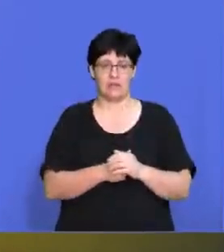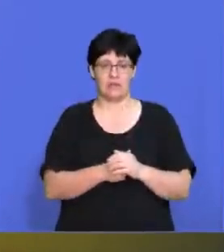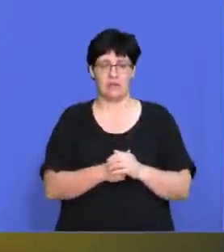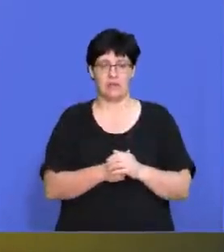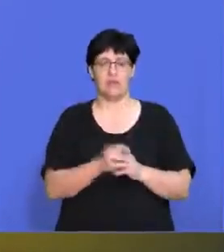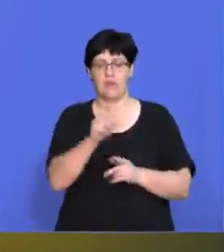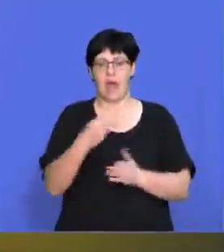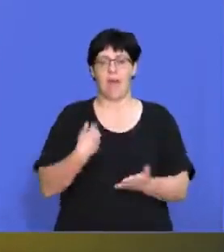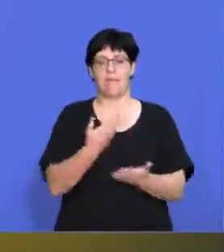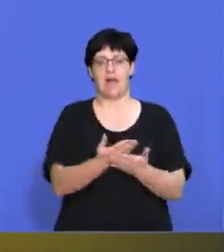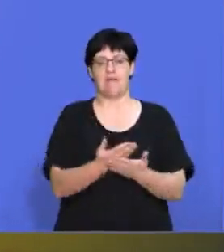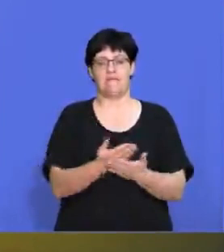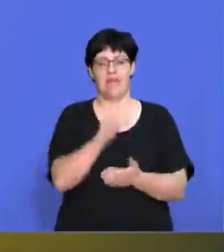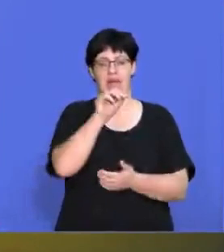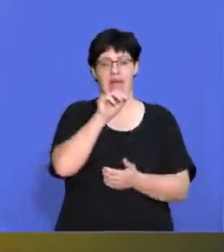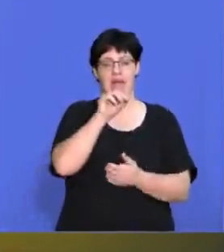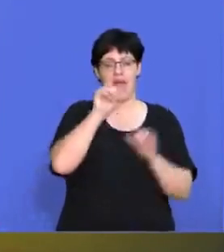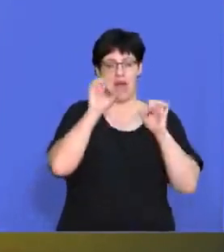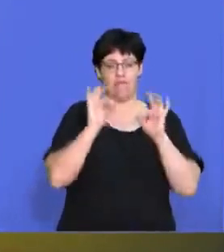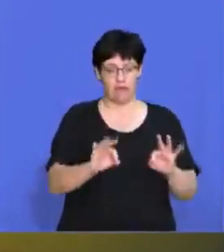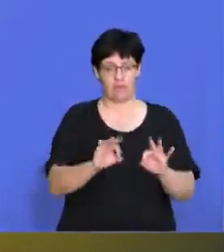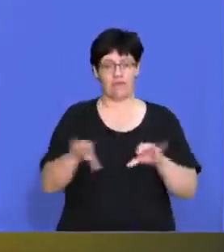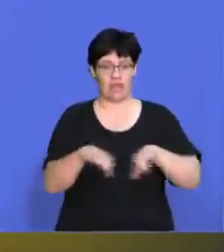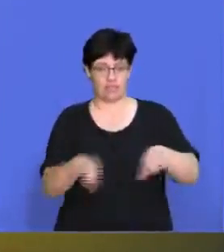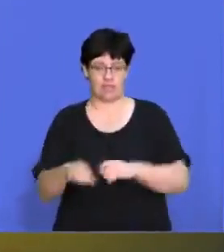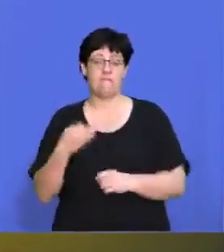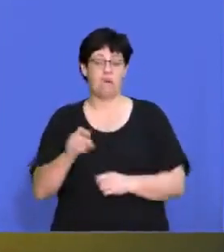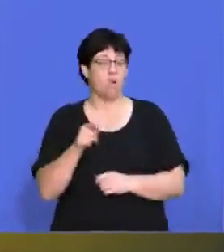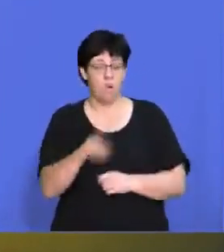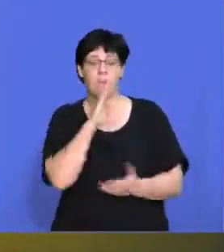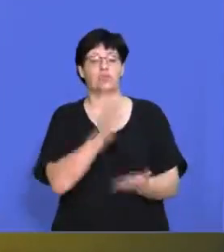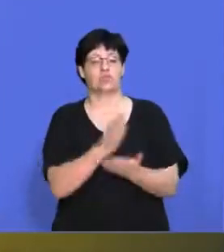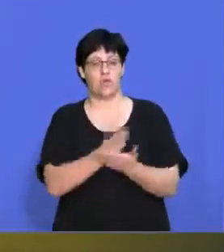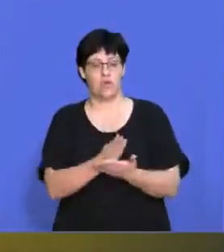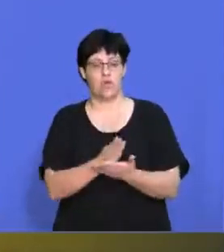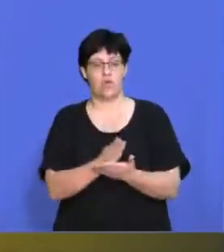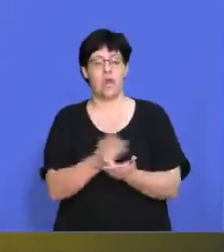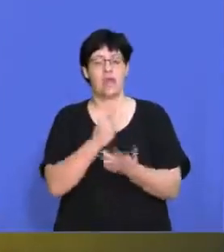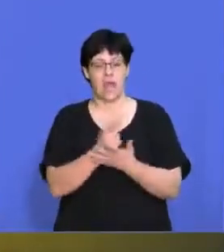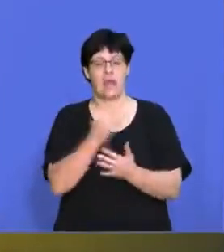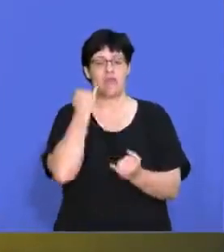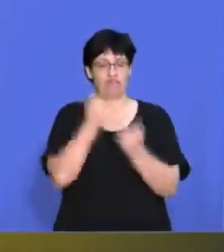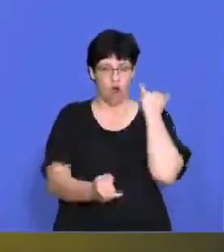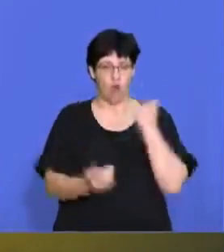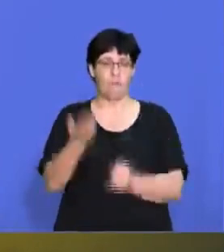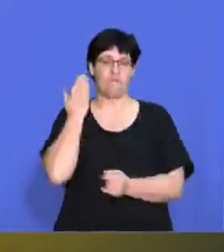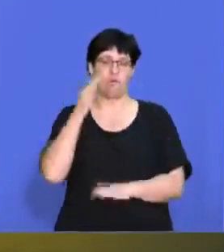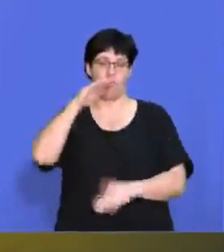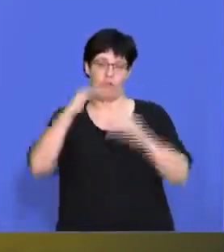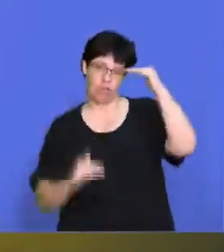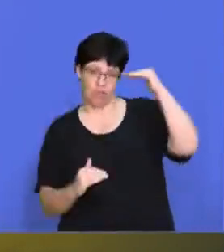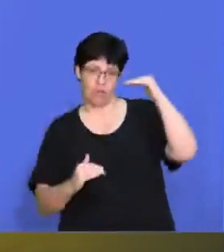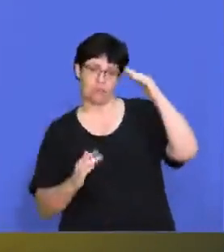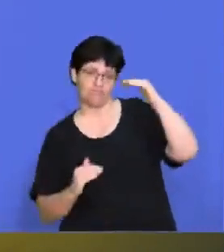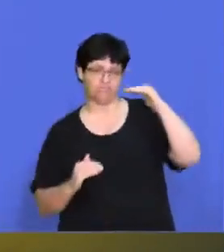they will apply affirmative action to make sure that they can redress